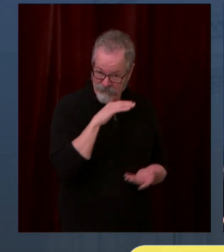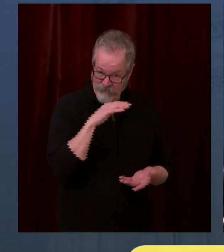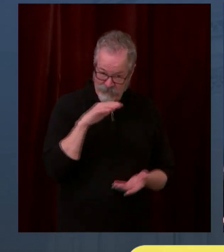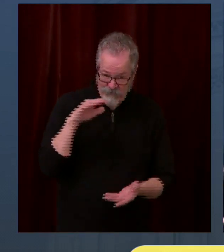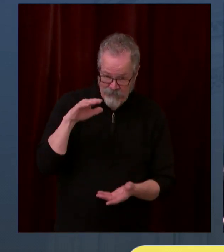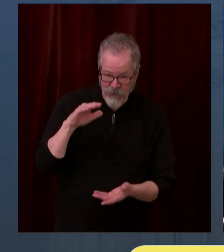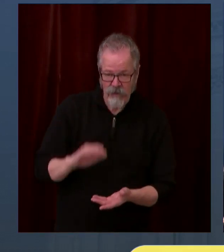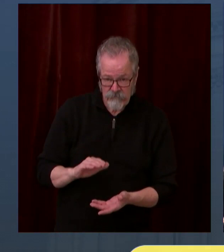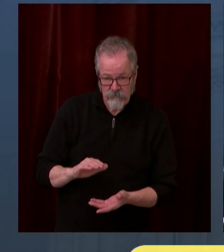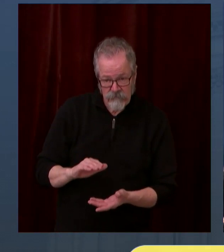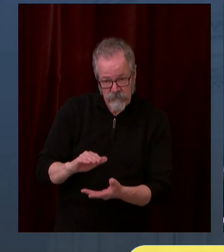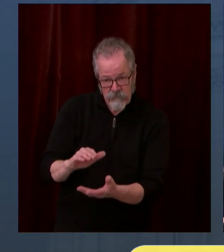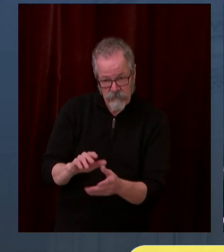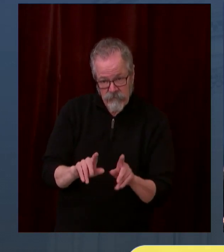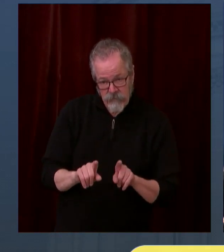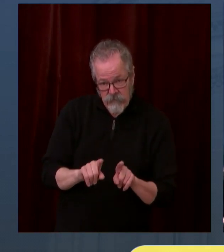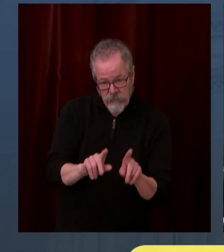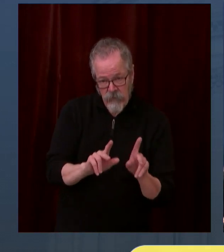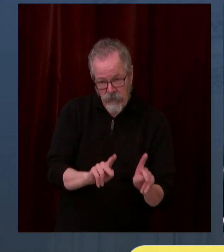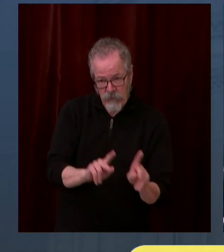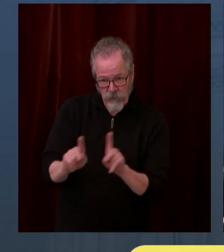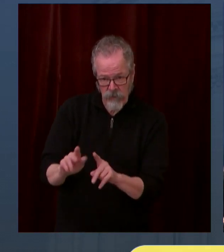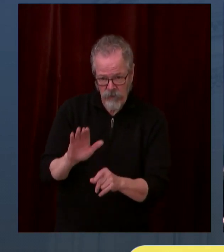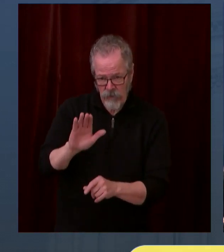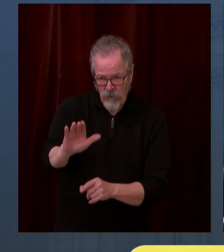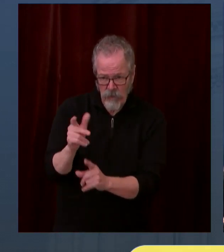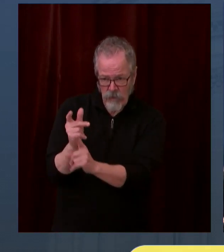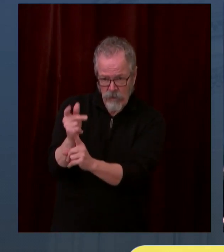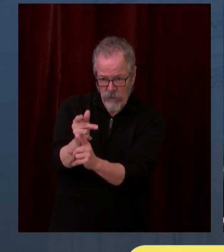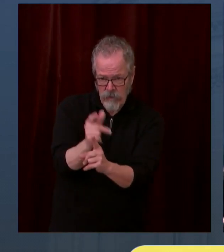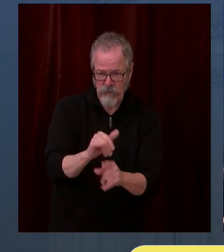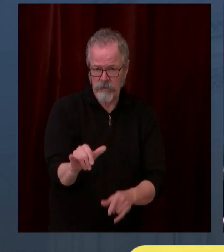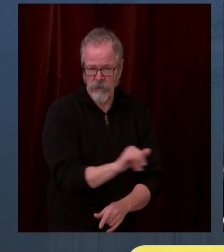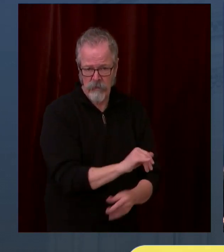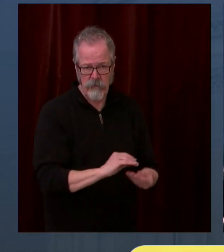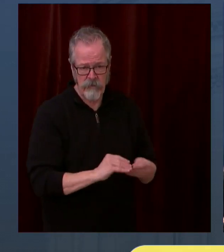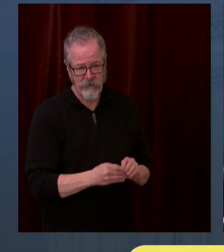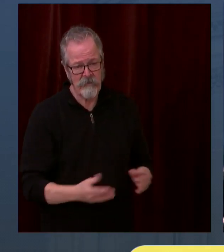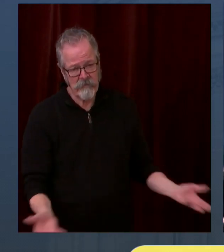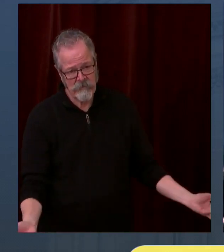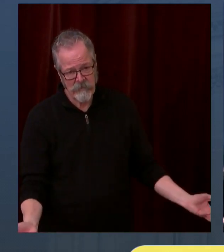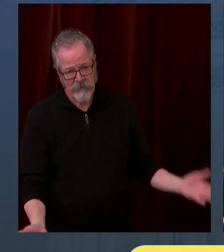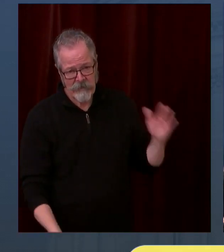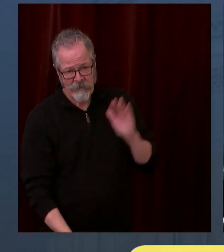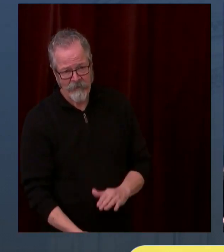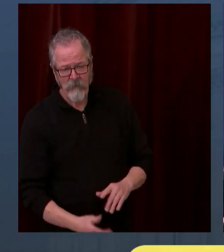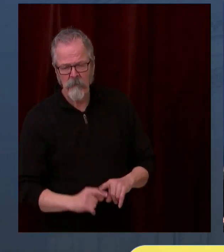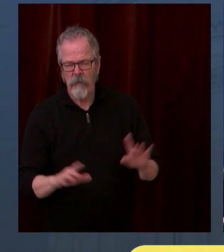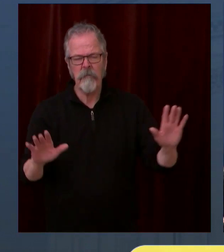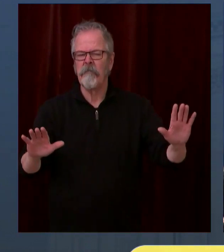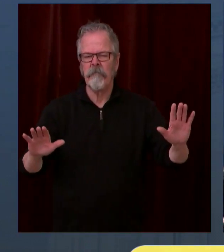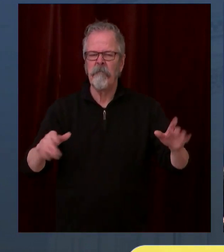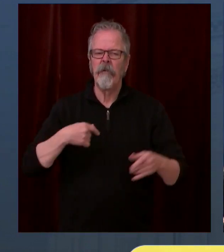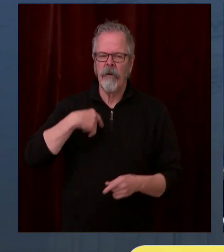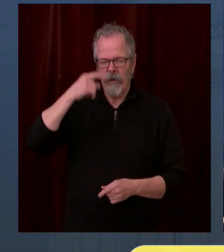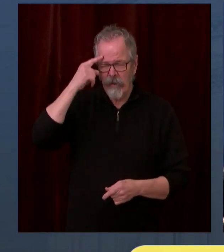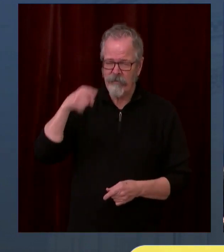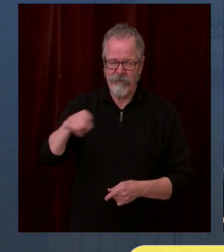Our partners are motivated. They just need a little more inspiration to get this job done. And we will help them